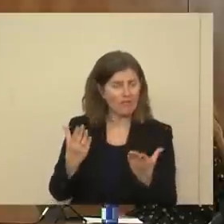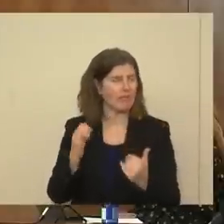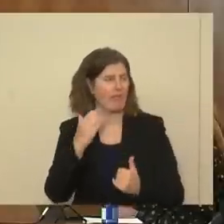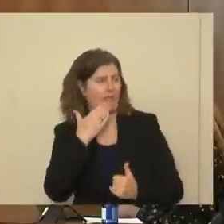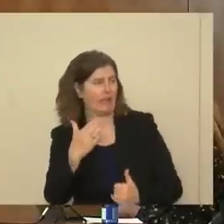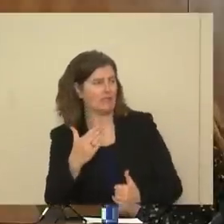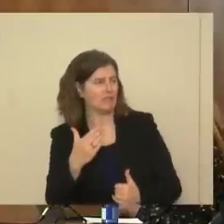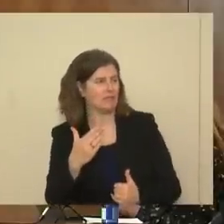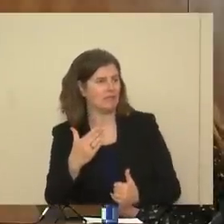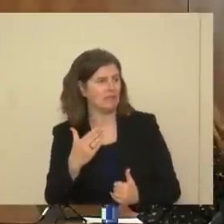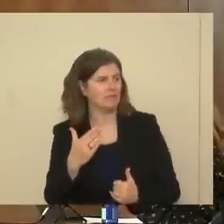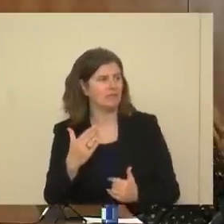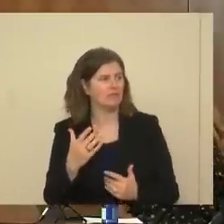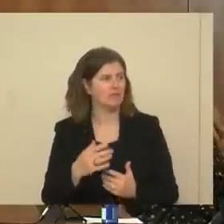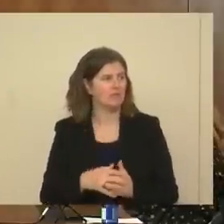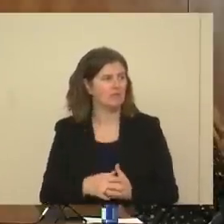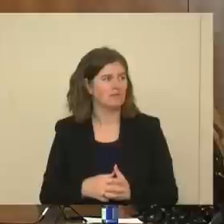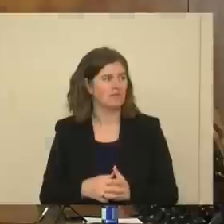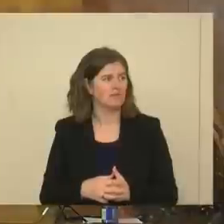population.